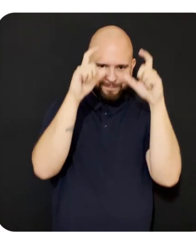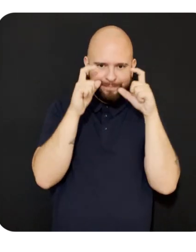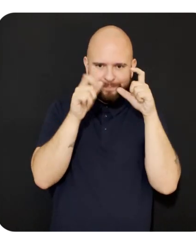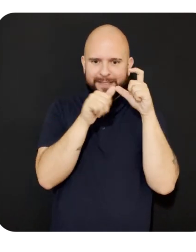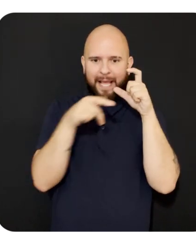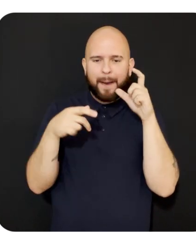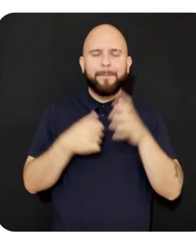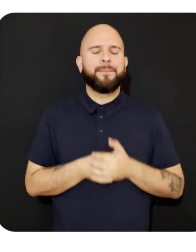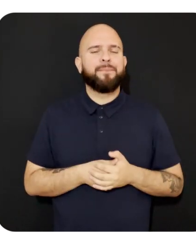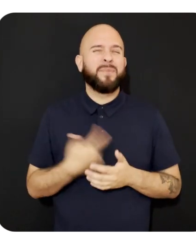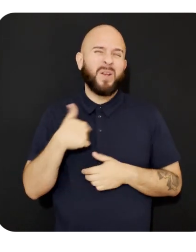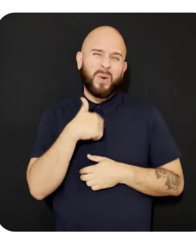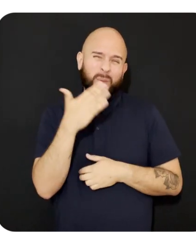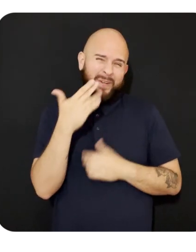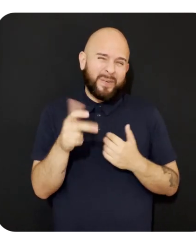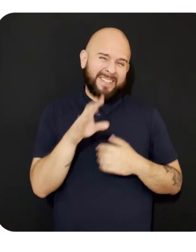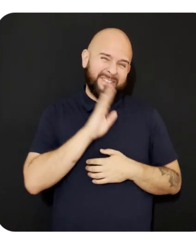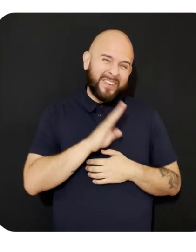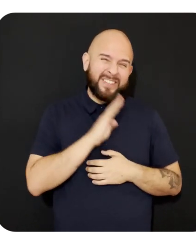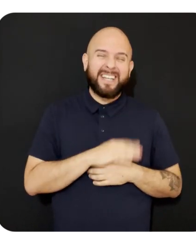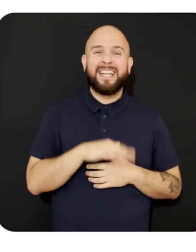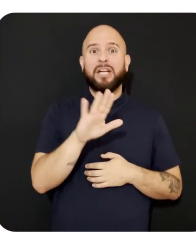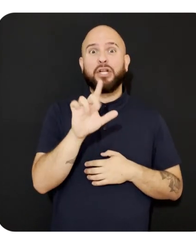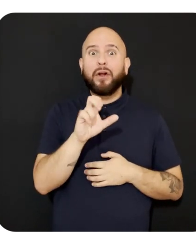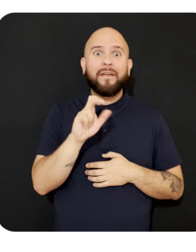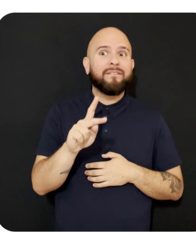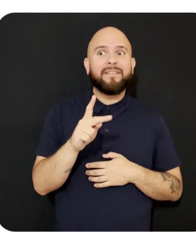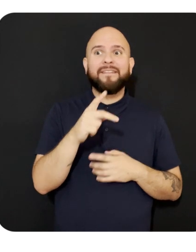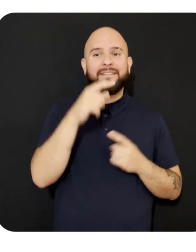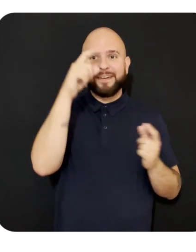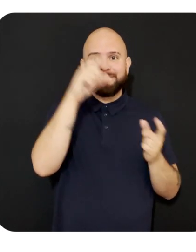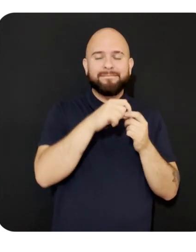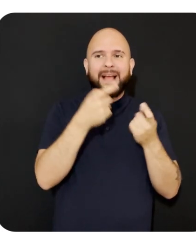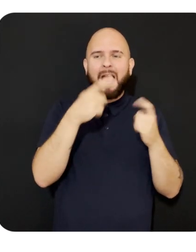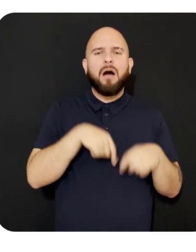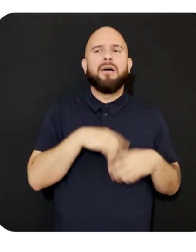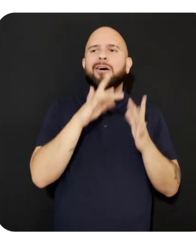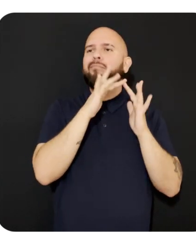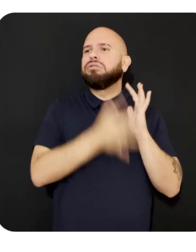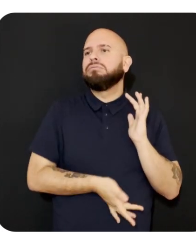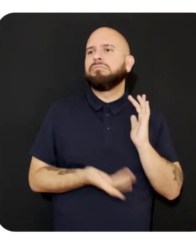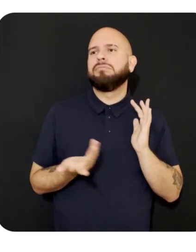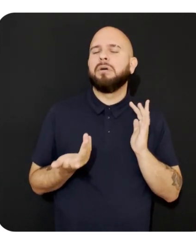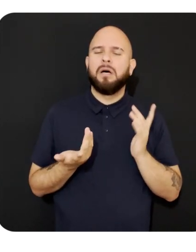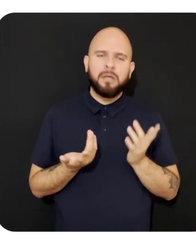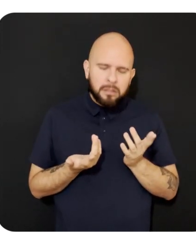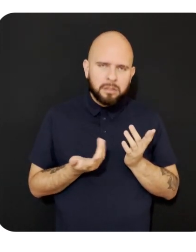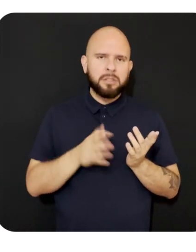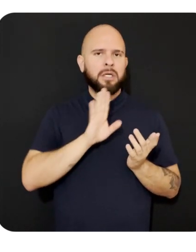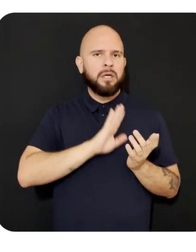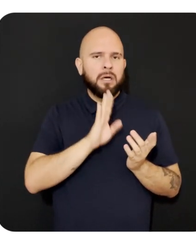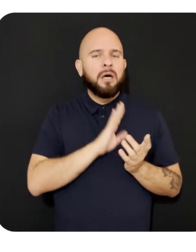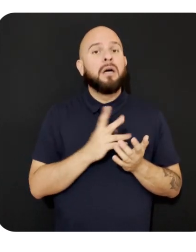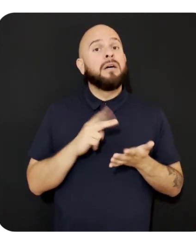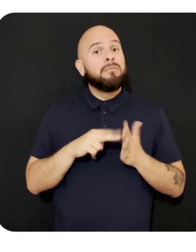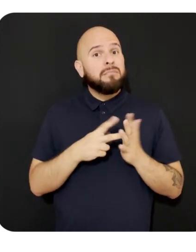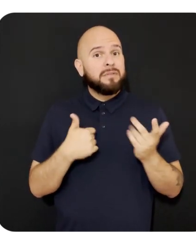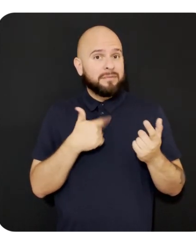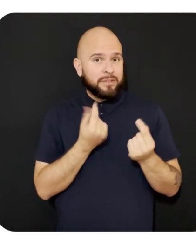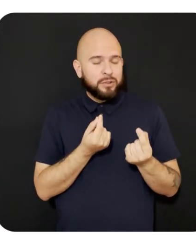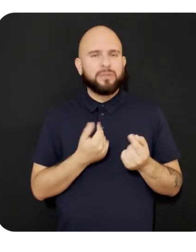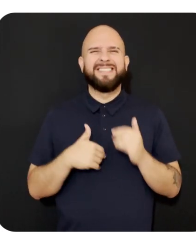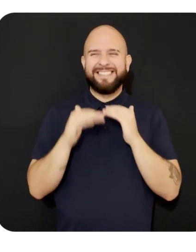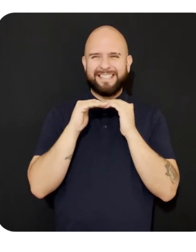We know it's frustrating when your link session unintentionally disconnects in the middle of development, so we fixed many stability